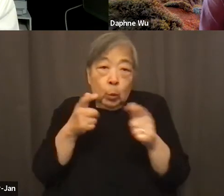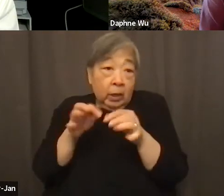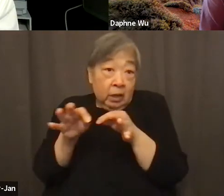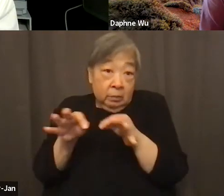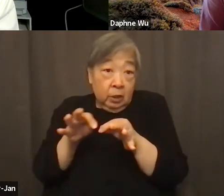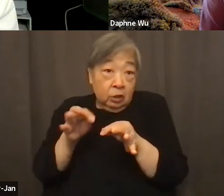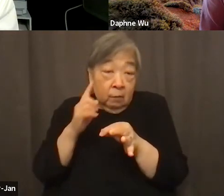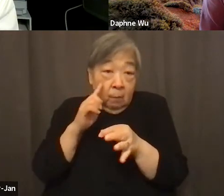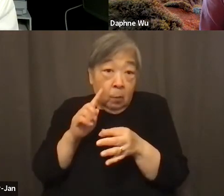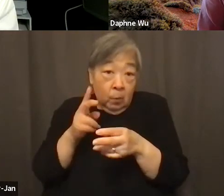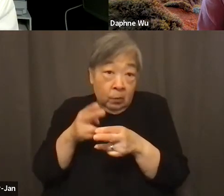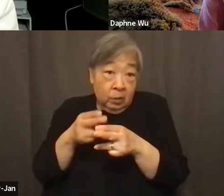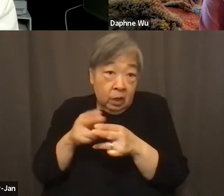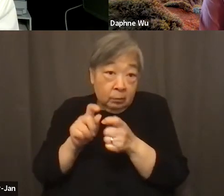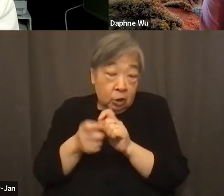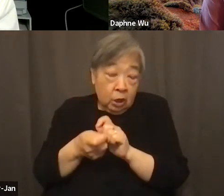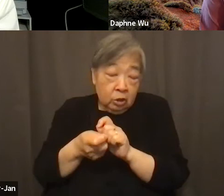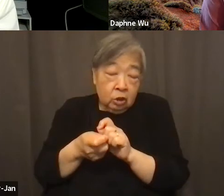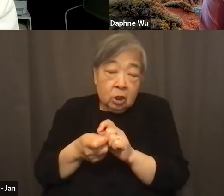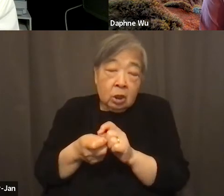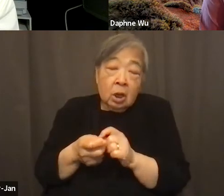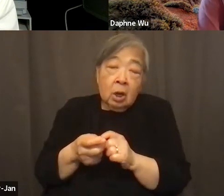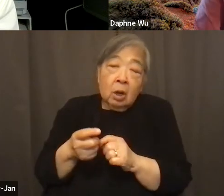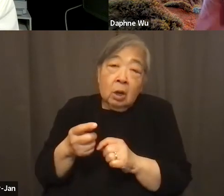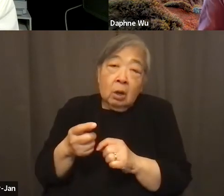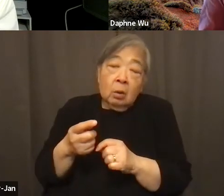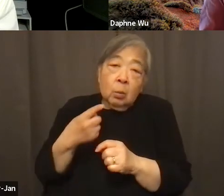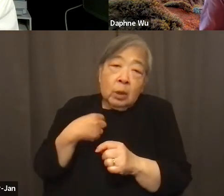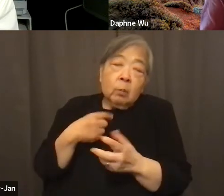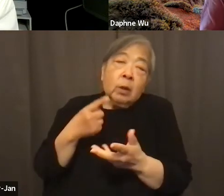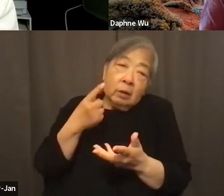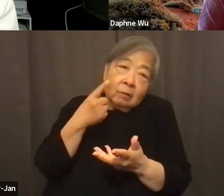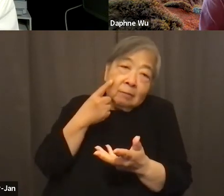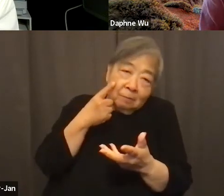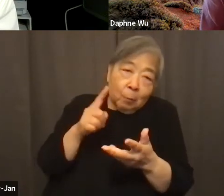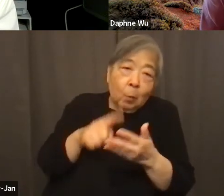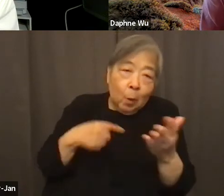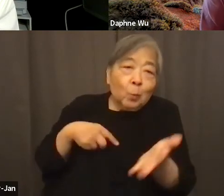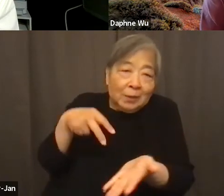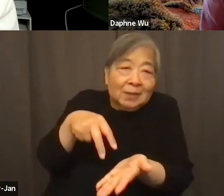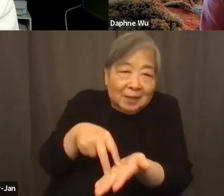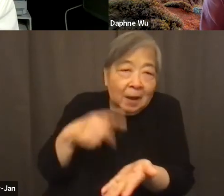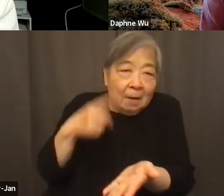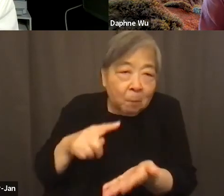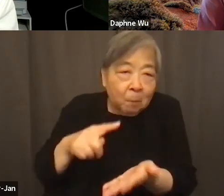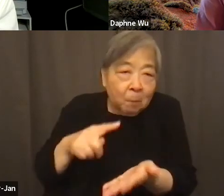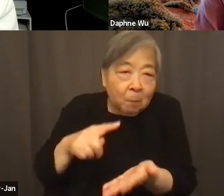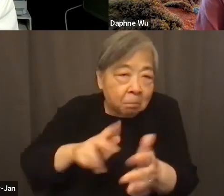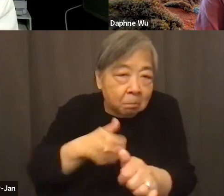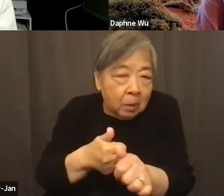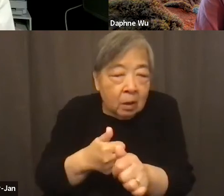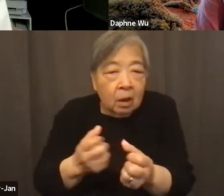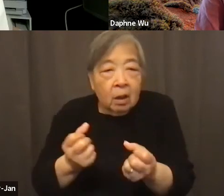for the name change, we are, or for what Cut Fruit stands for, as many